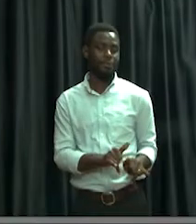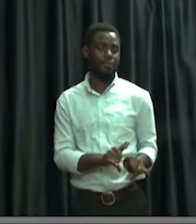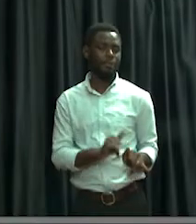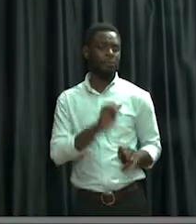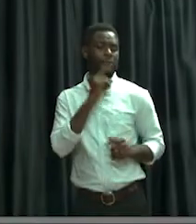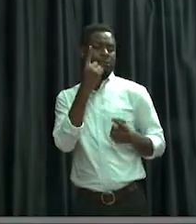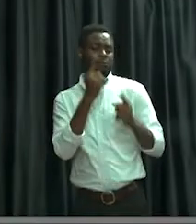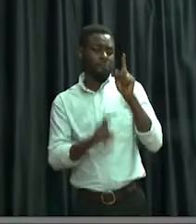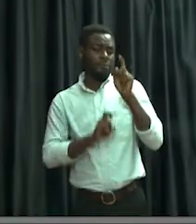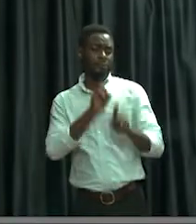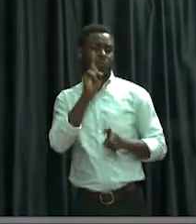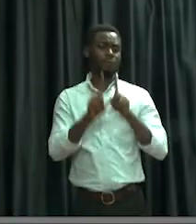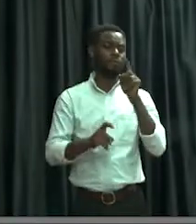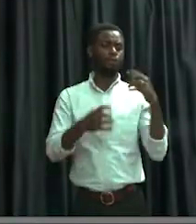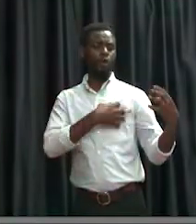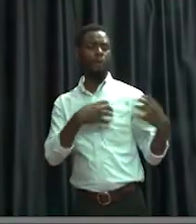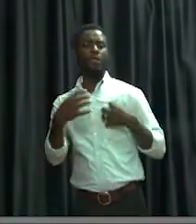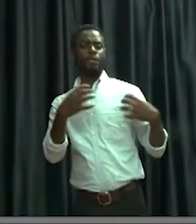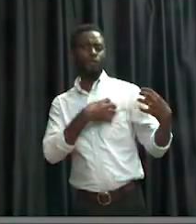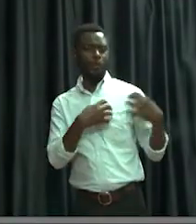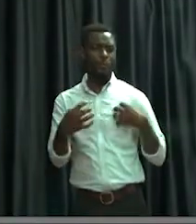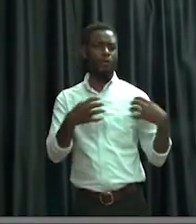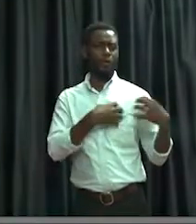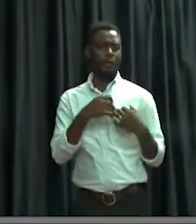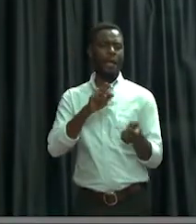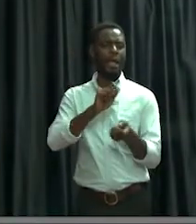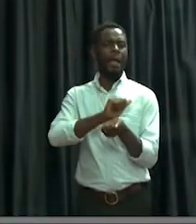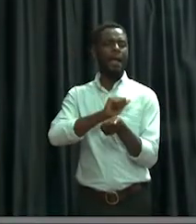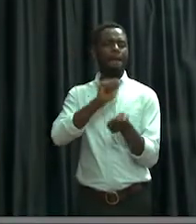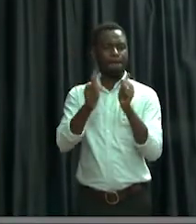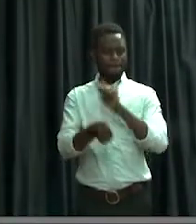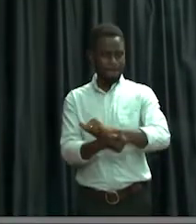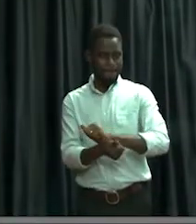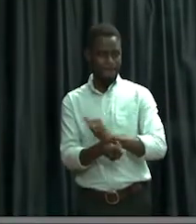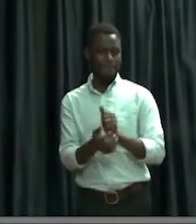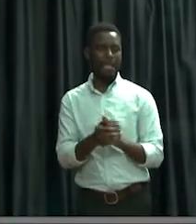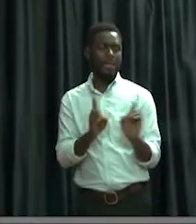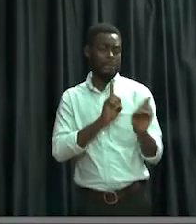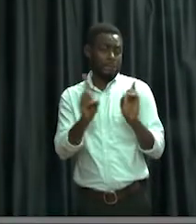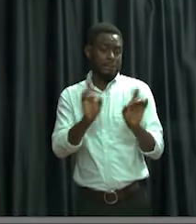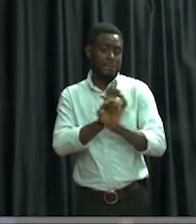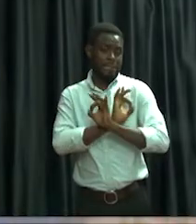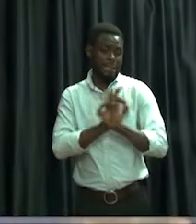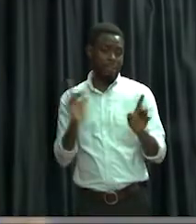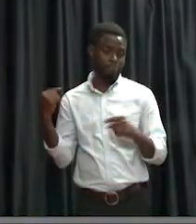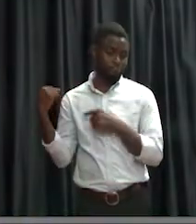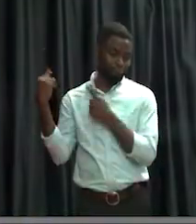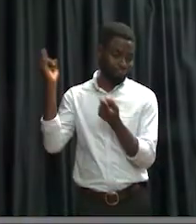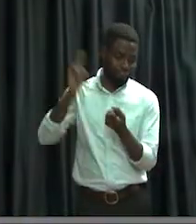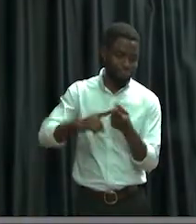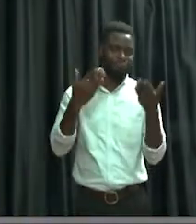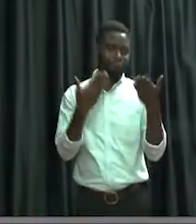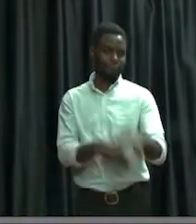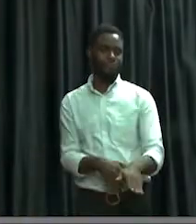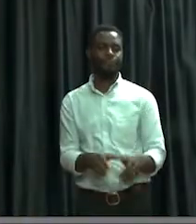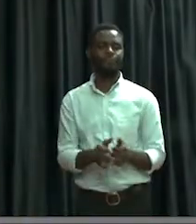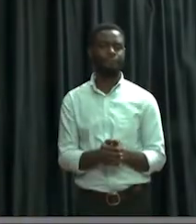asked questions, complained about the change and did nothing until he perished.